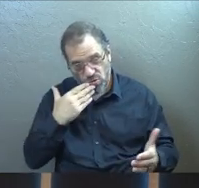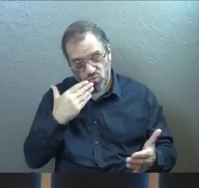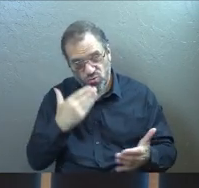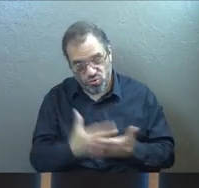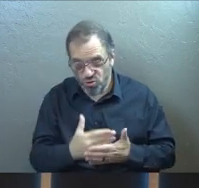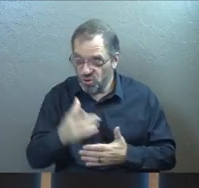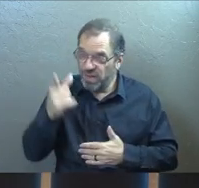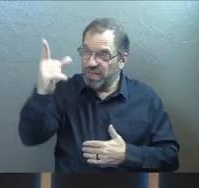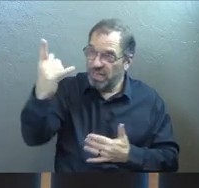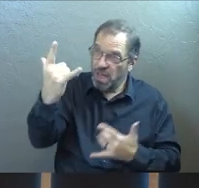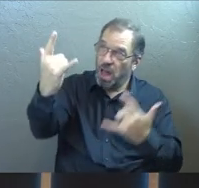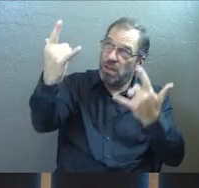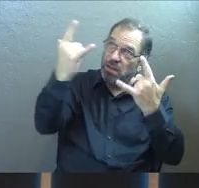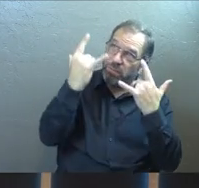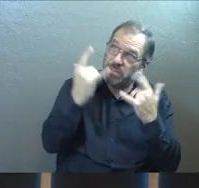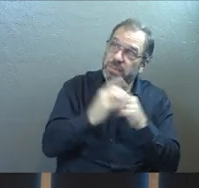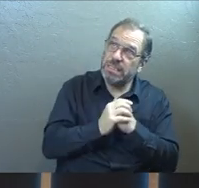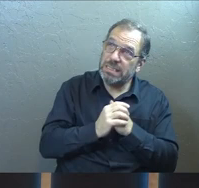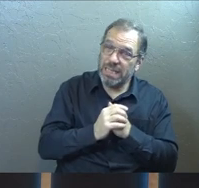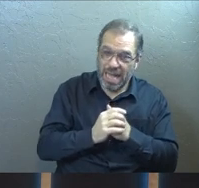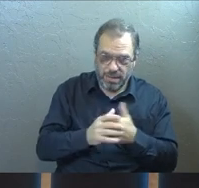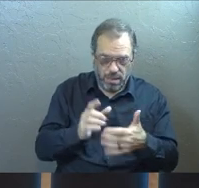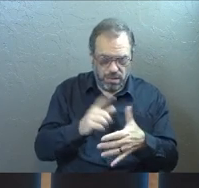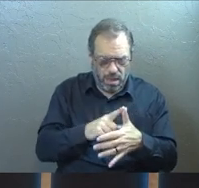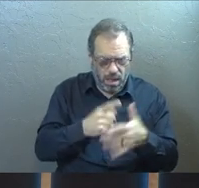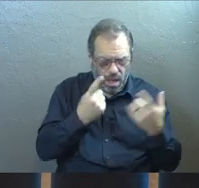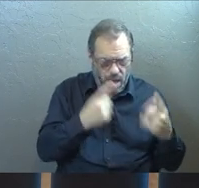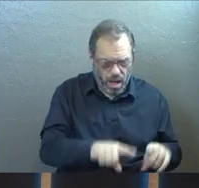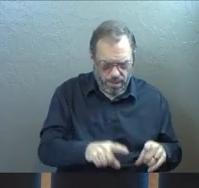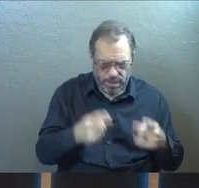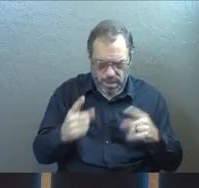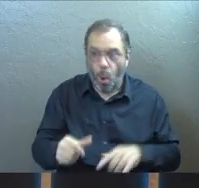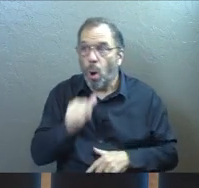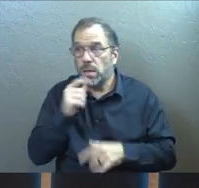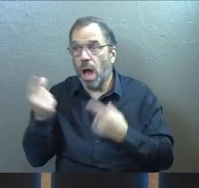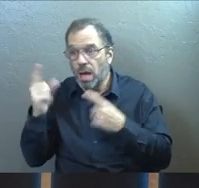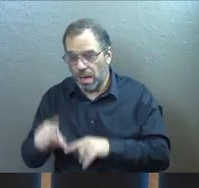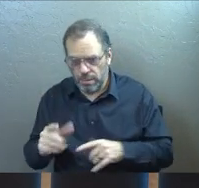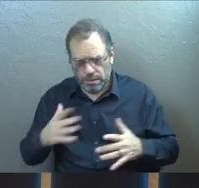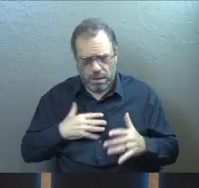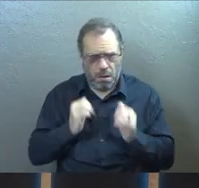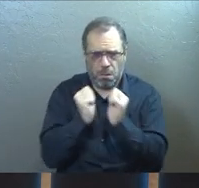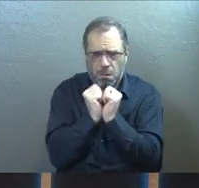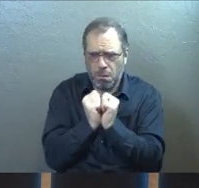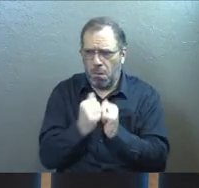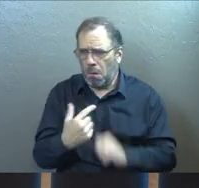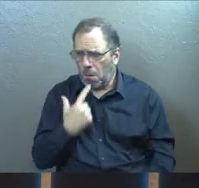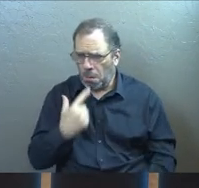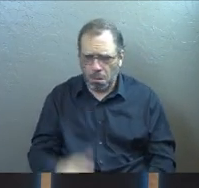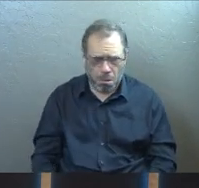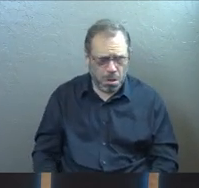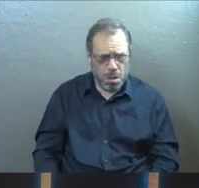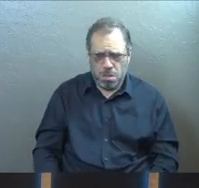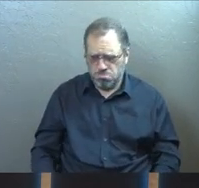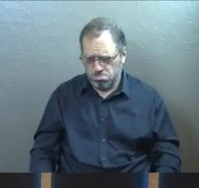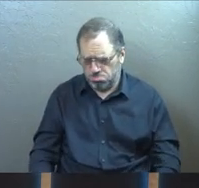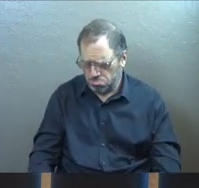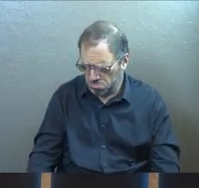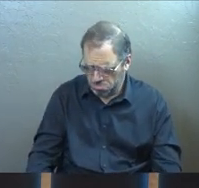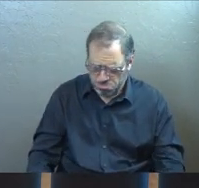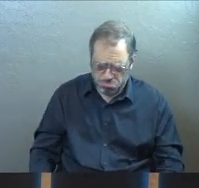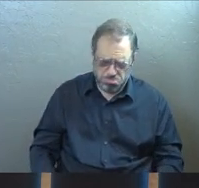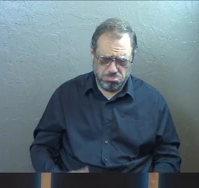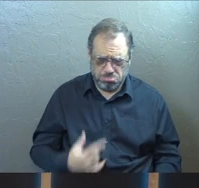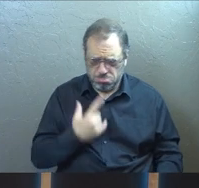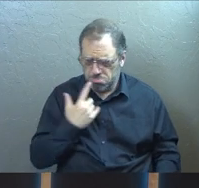God and God loves me. And then these things, they didn't happen. And now I'm in this place of disappointment. In this place of disappointment,